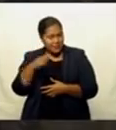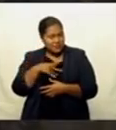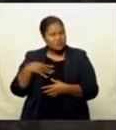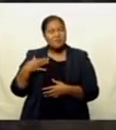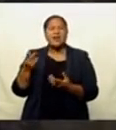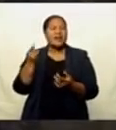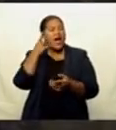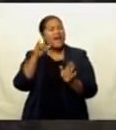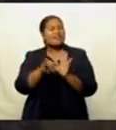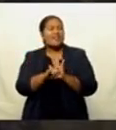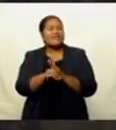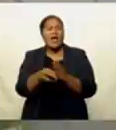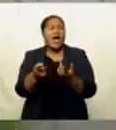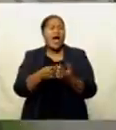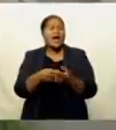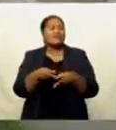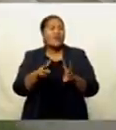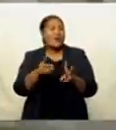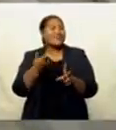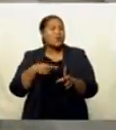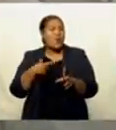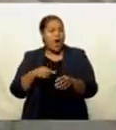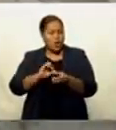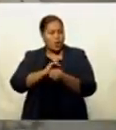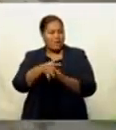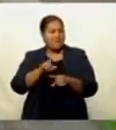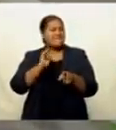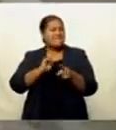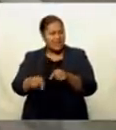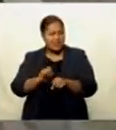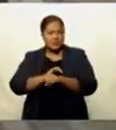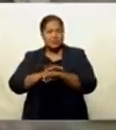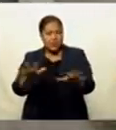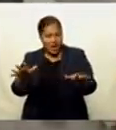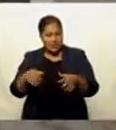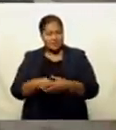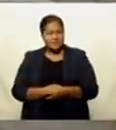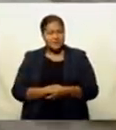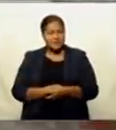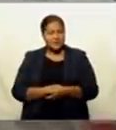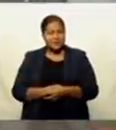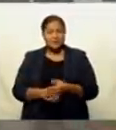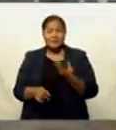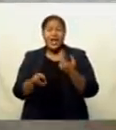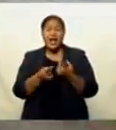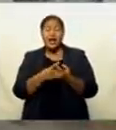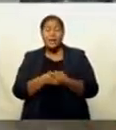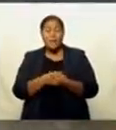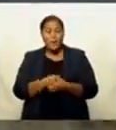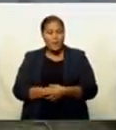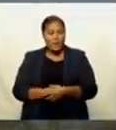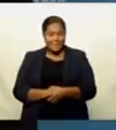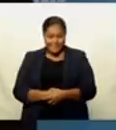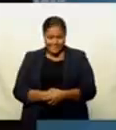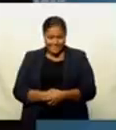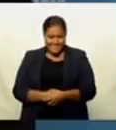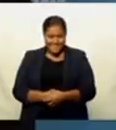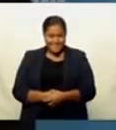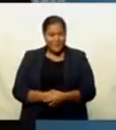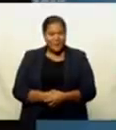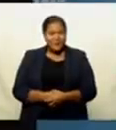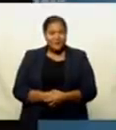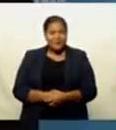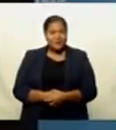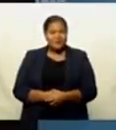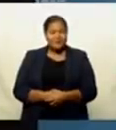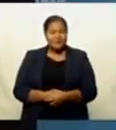other factors contributing to the quick spread of the virus. Another factor that is promoting the spread and that is where many people live or